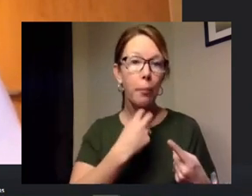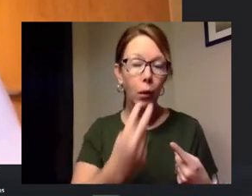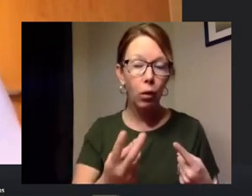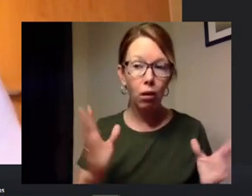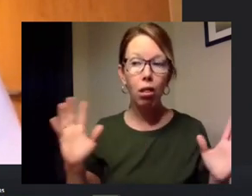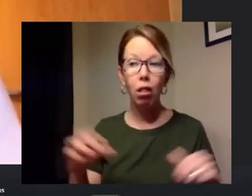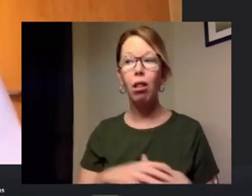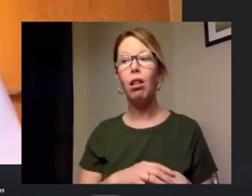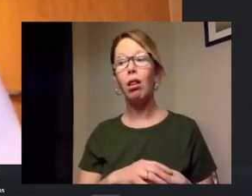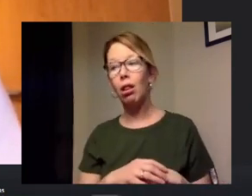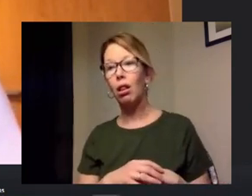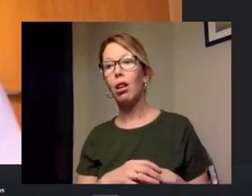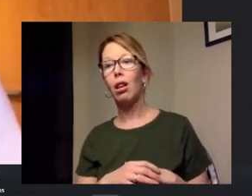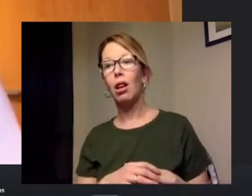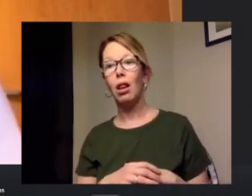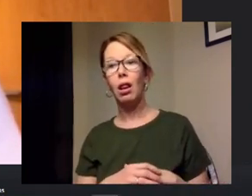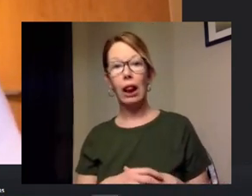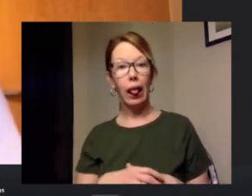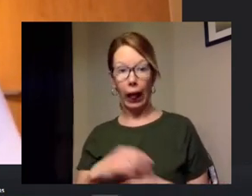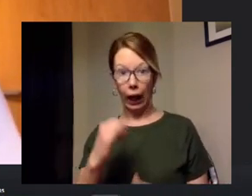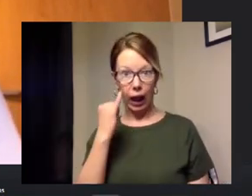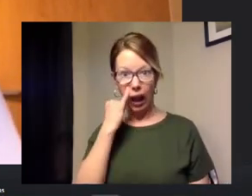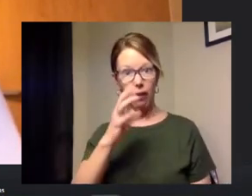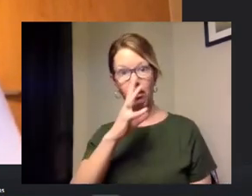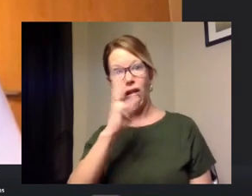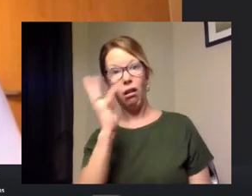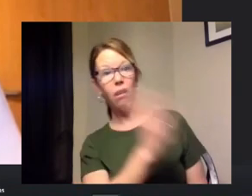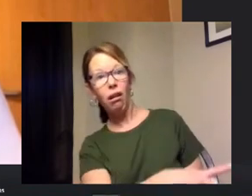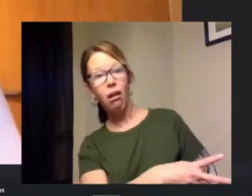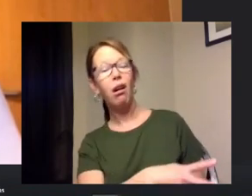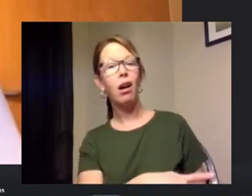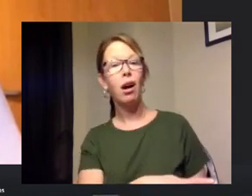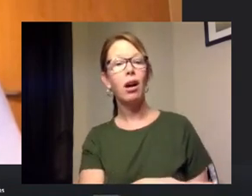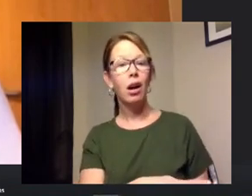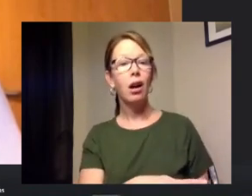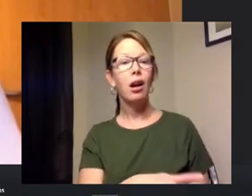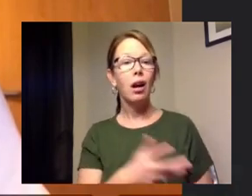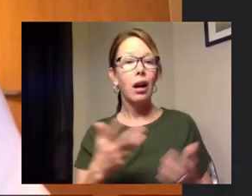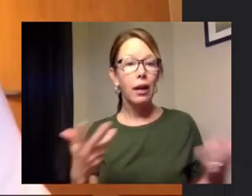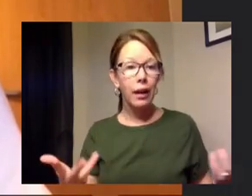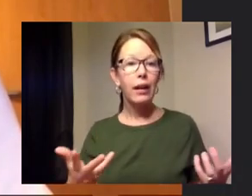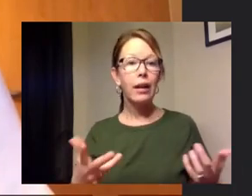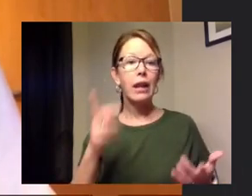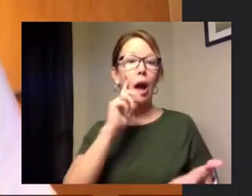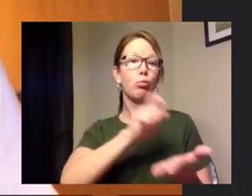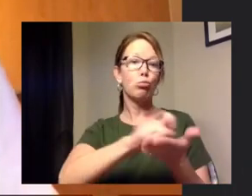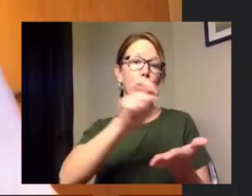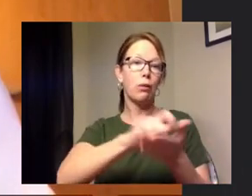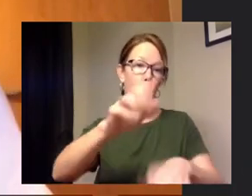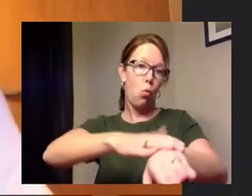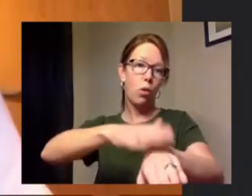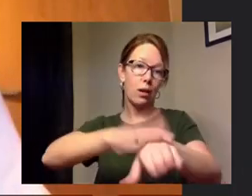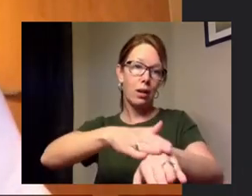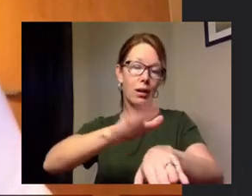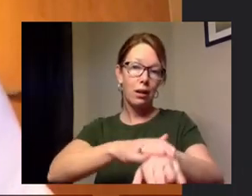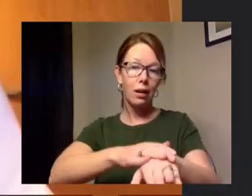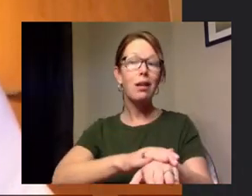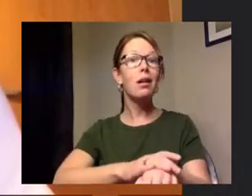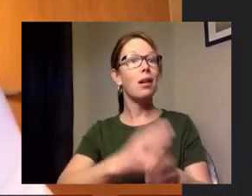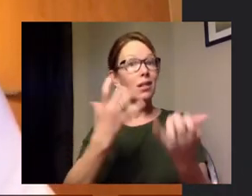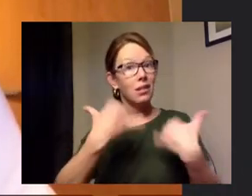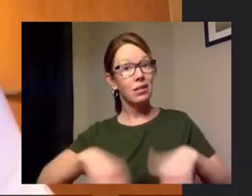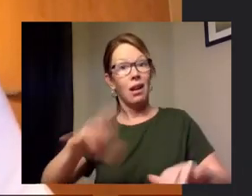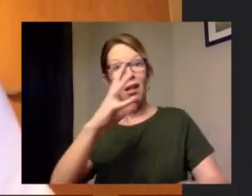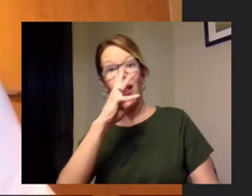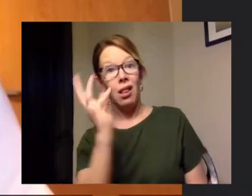if we uh don't see compliance on our next visit then we will do a written warning and then um